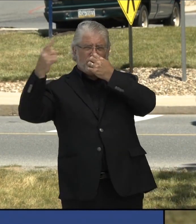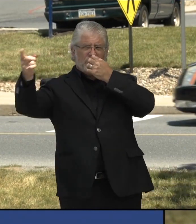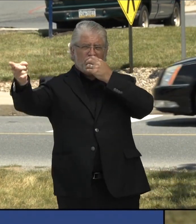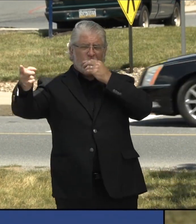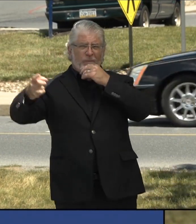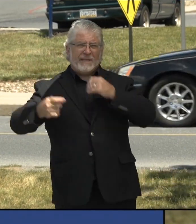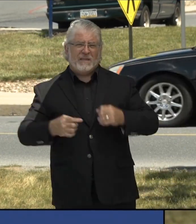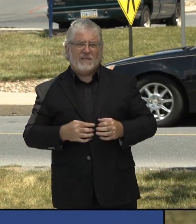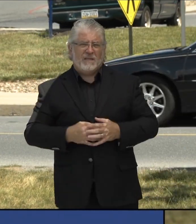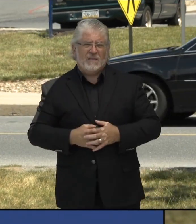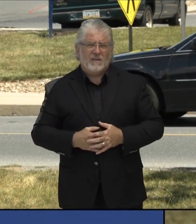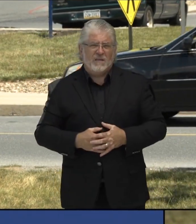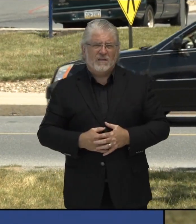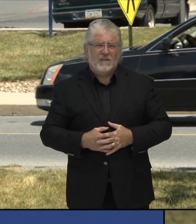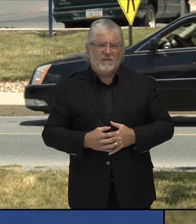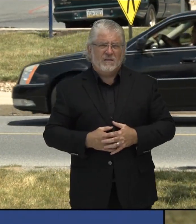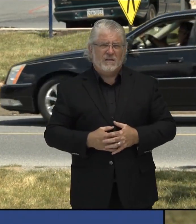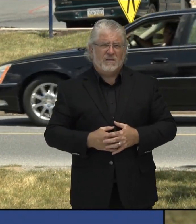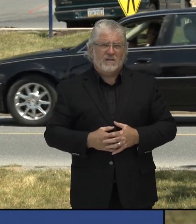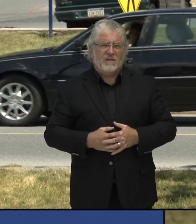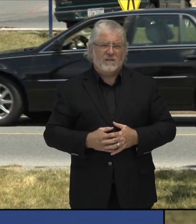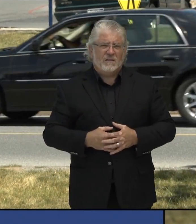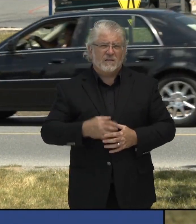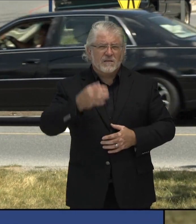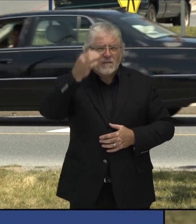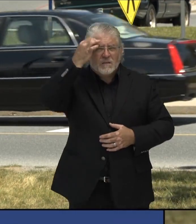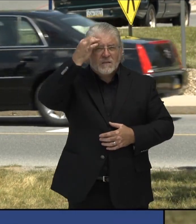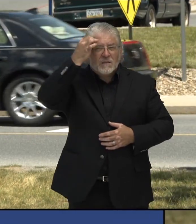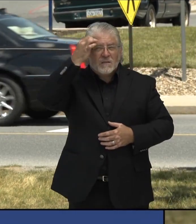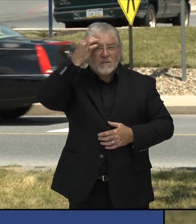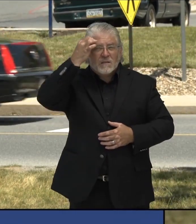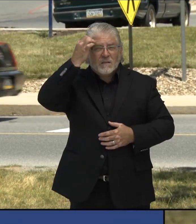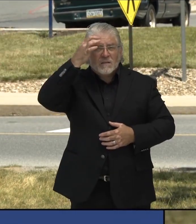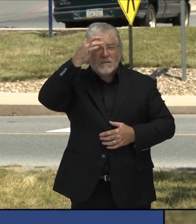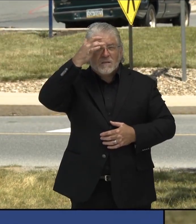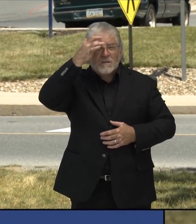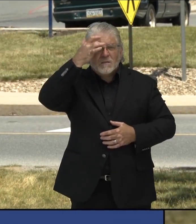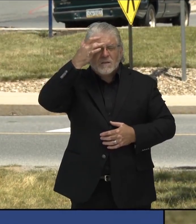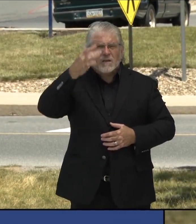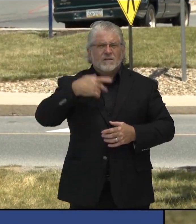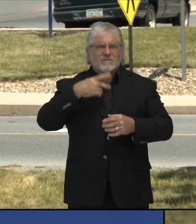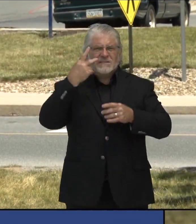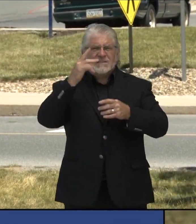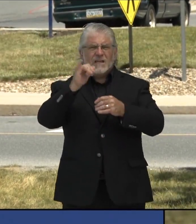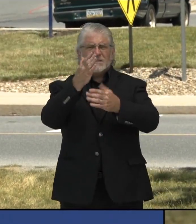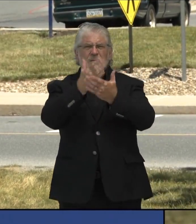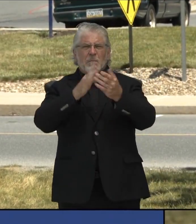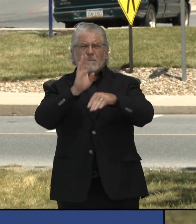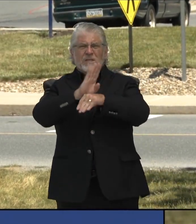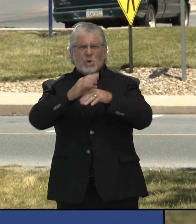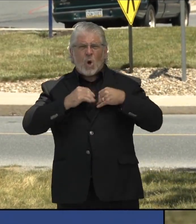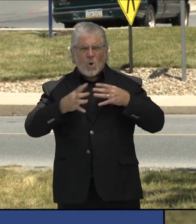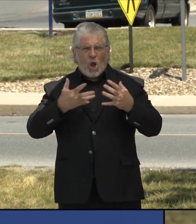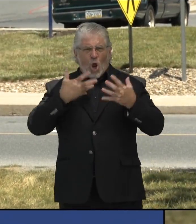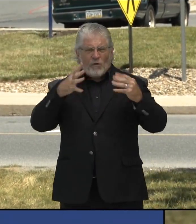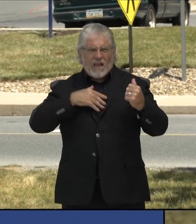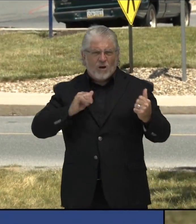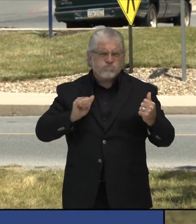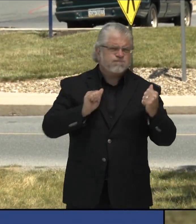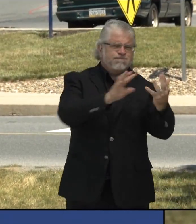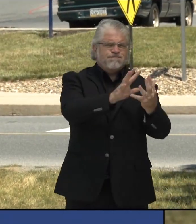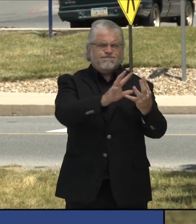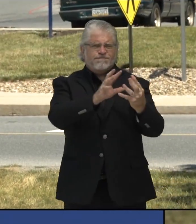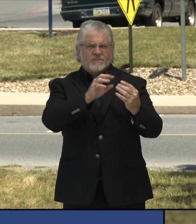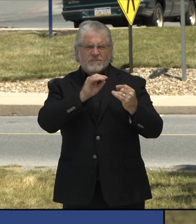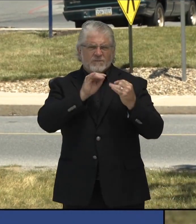maybe verbal confrontations between people, mask wearers and non-mask wearers. And then maybe the business owner doesn't enforce it.